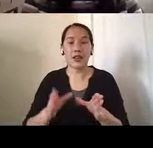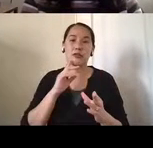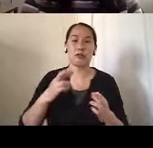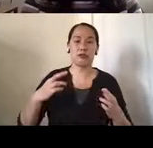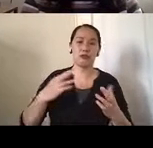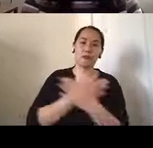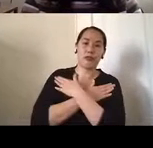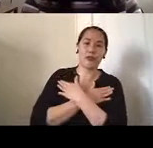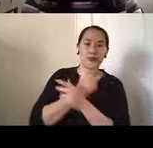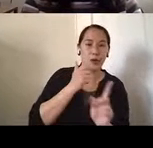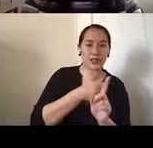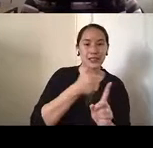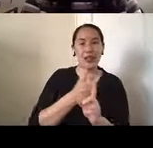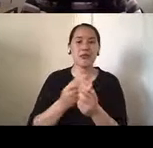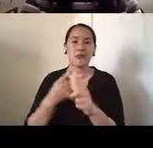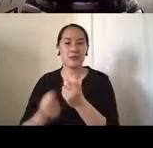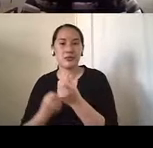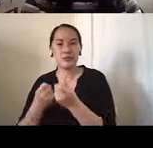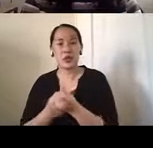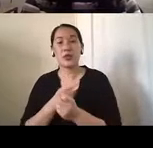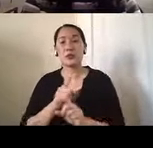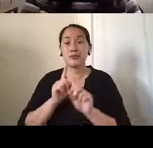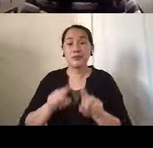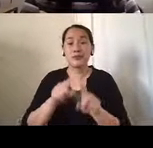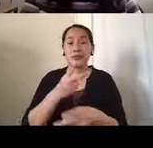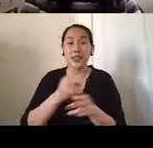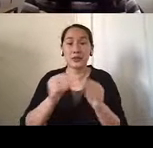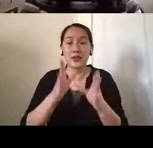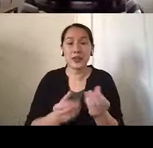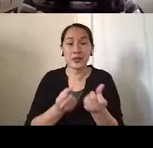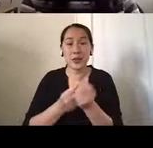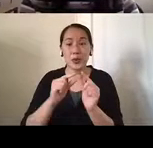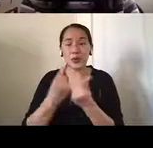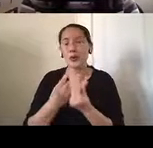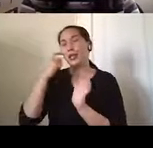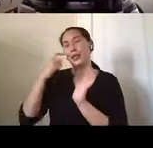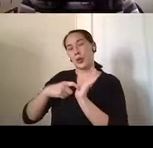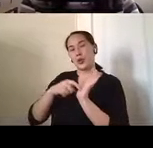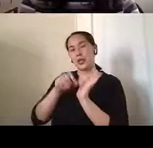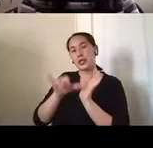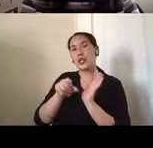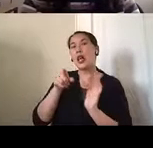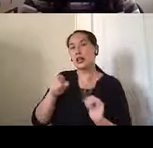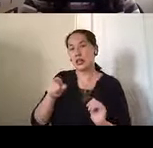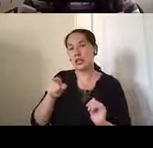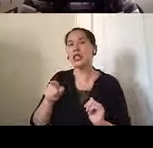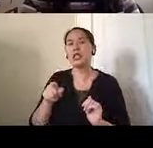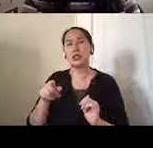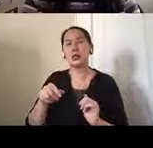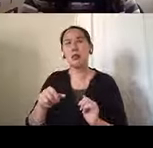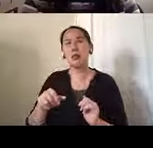started attending a caregiver support group initially. She noticed that he, you know, was starting to have difficulty